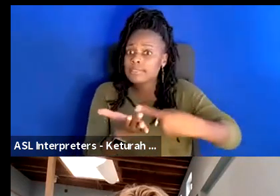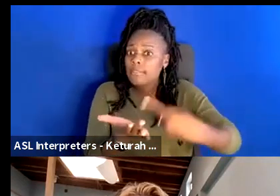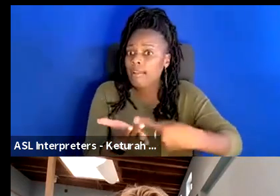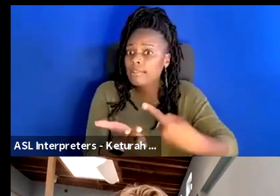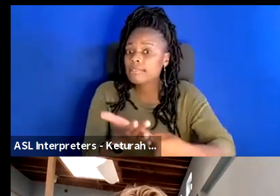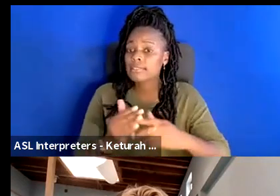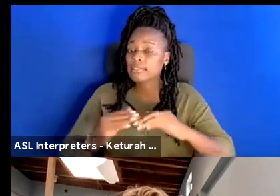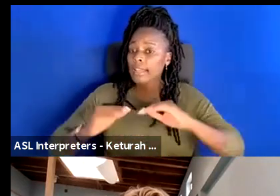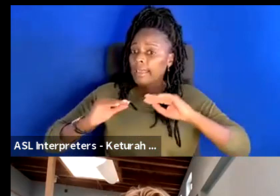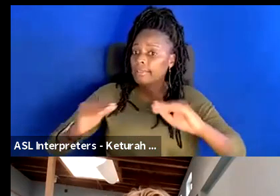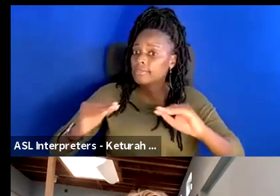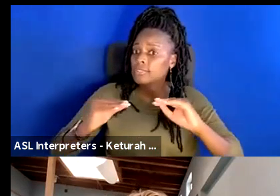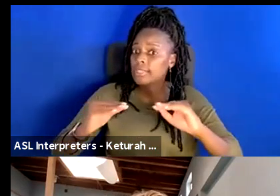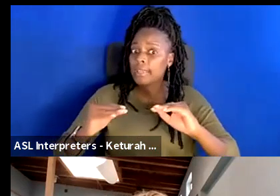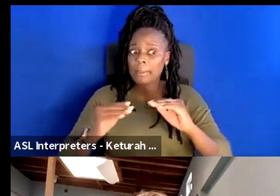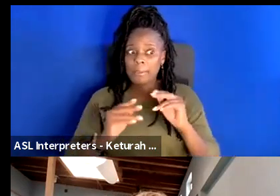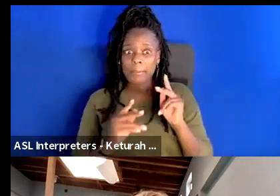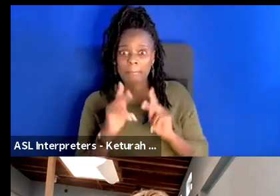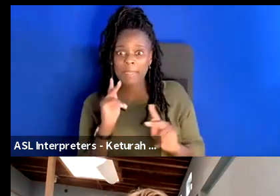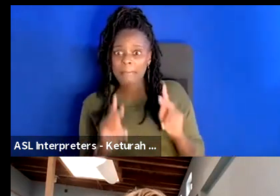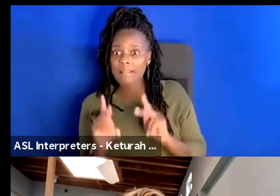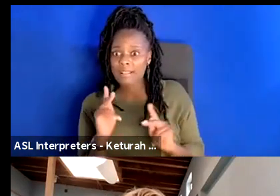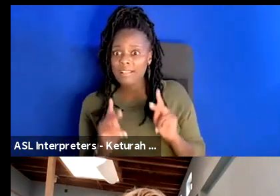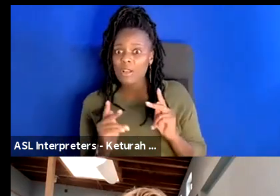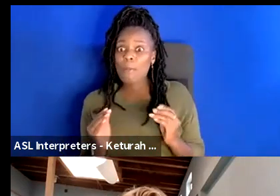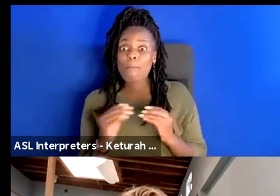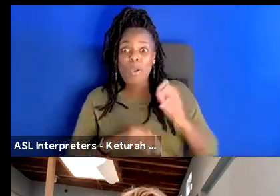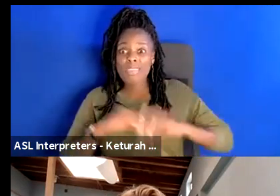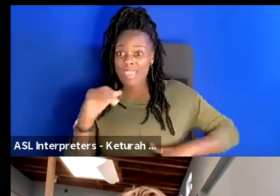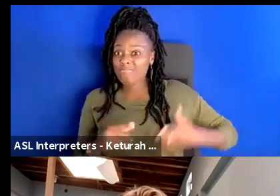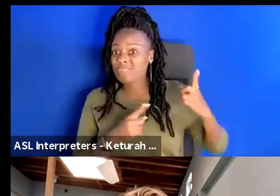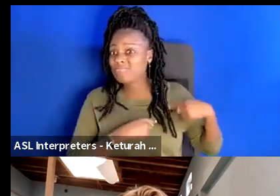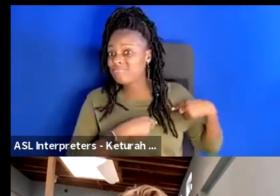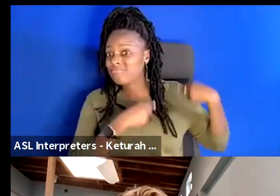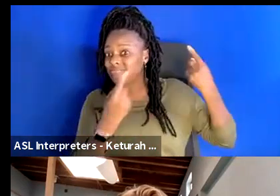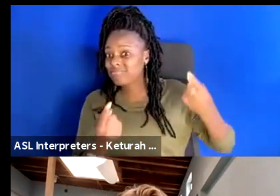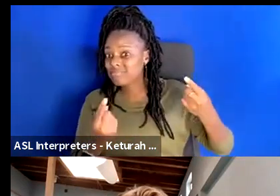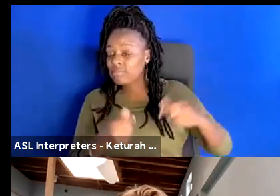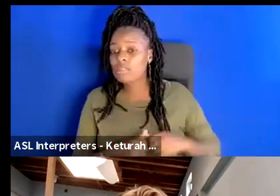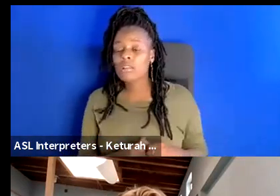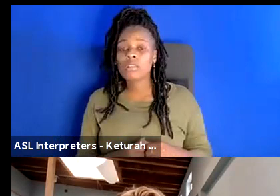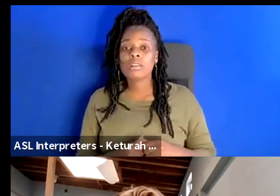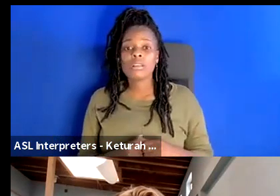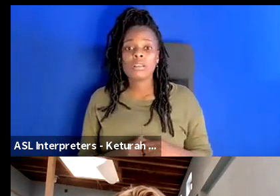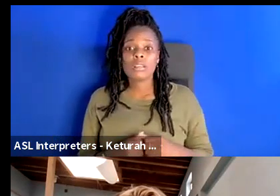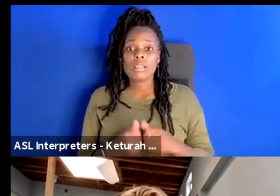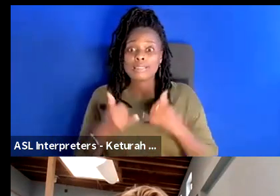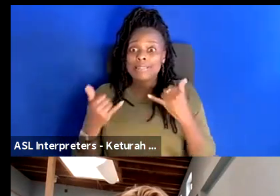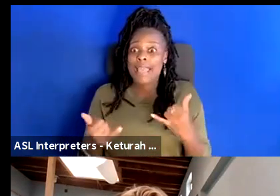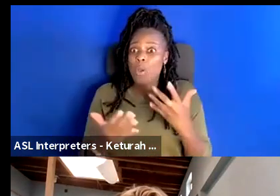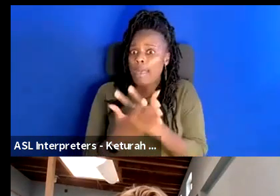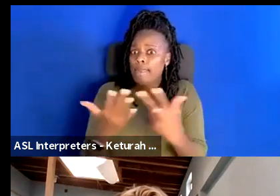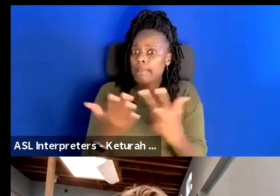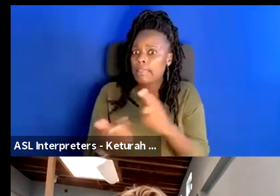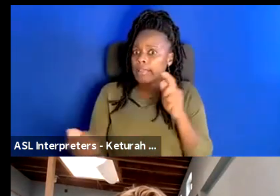and enlighten people past what we've always done. Because as everything is shifting as we're